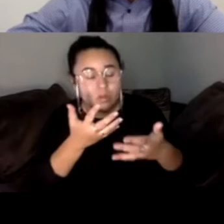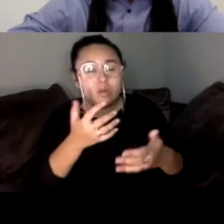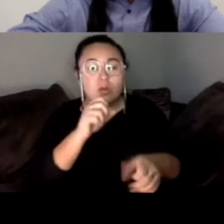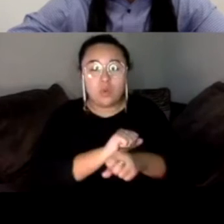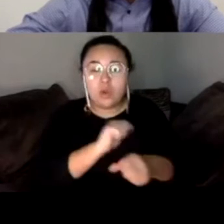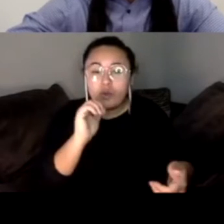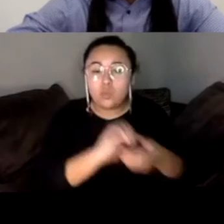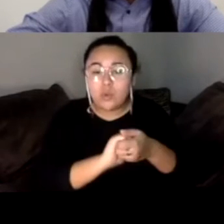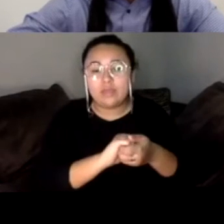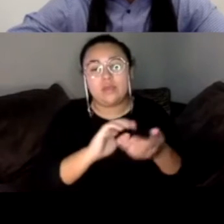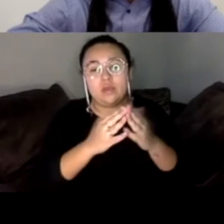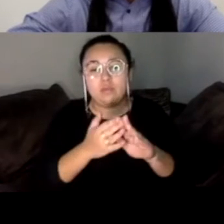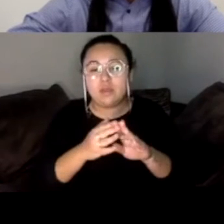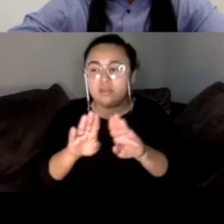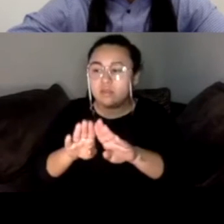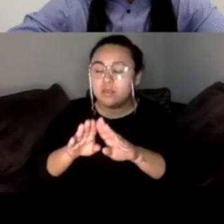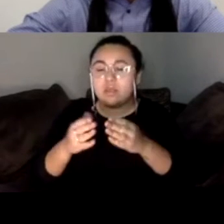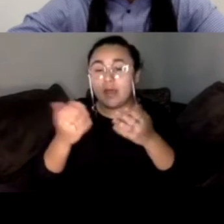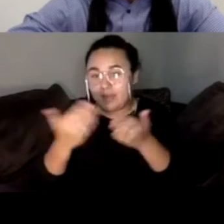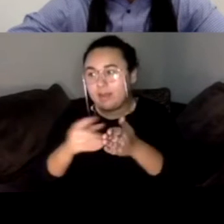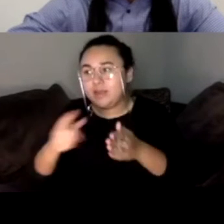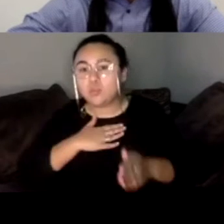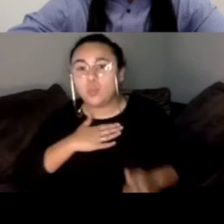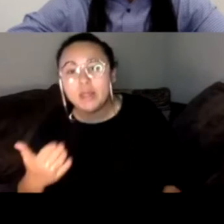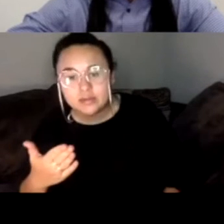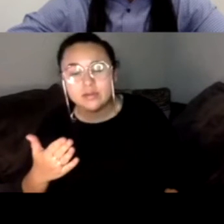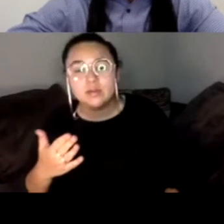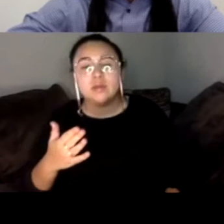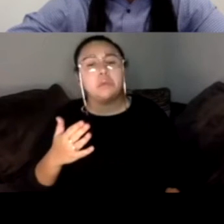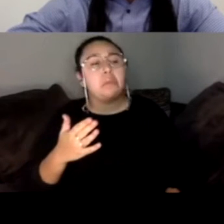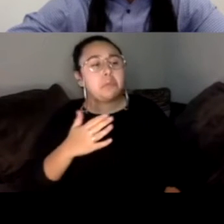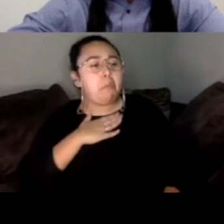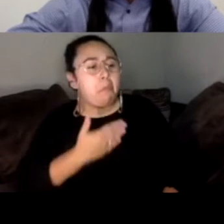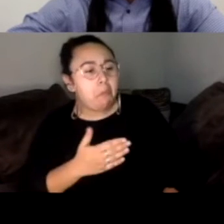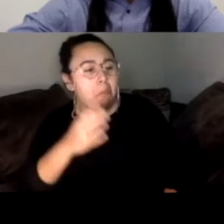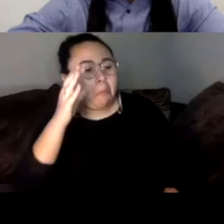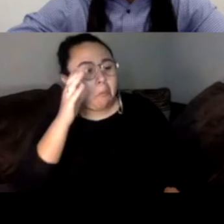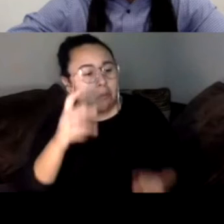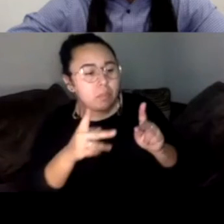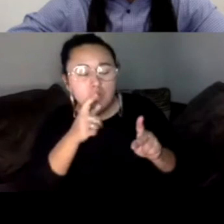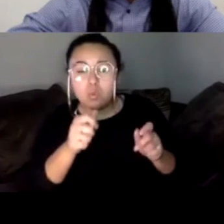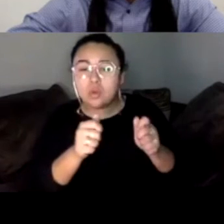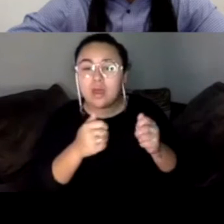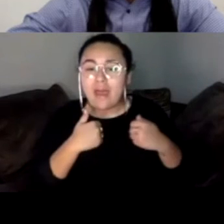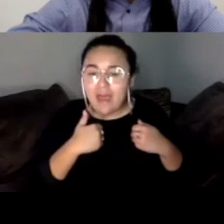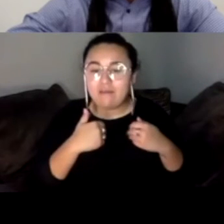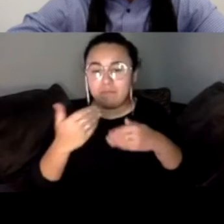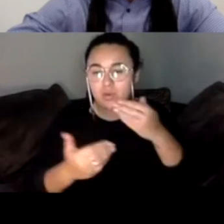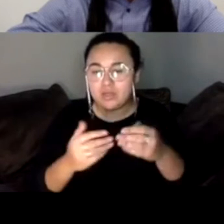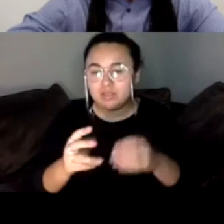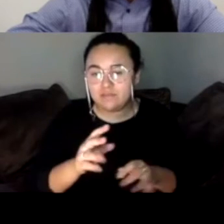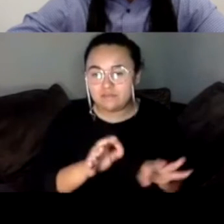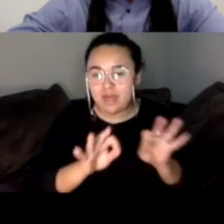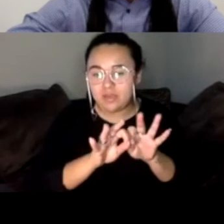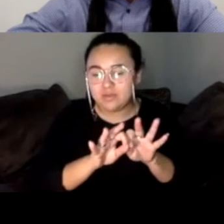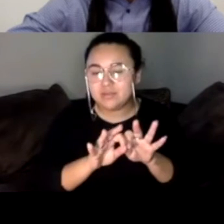our allies, people who have these shared progressive values. And of course that would be a totally different sort of game if we had a different governor. So